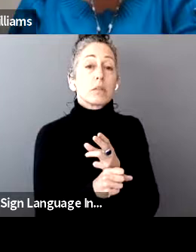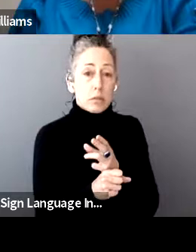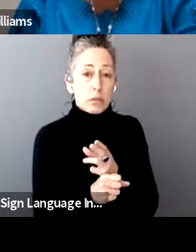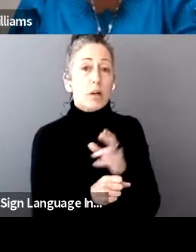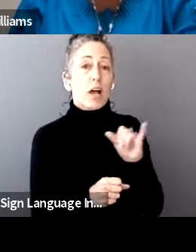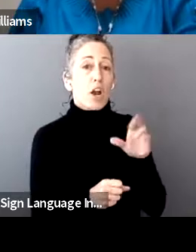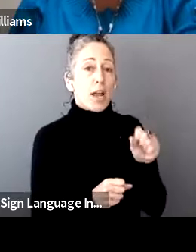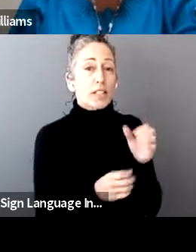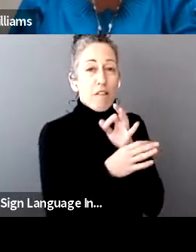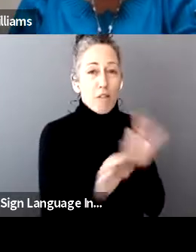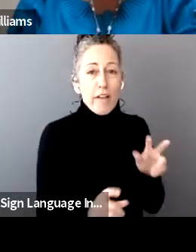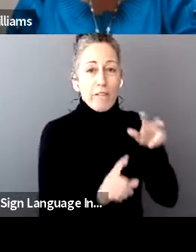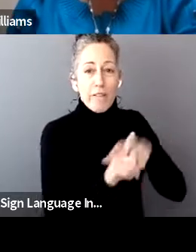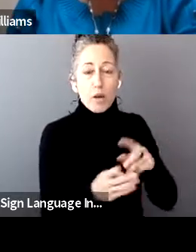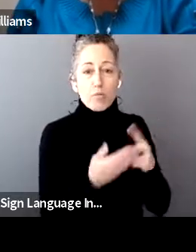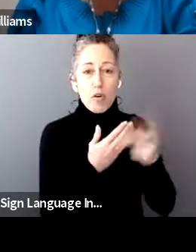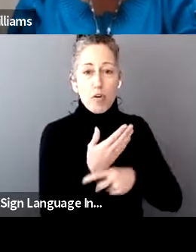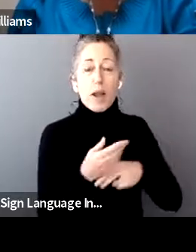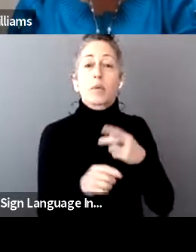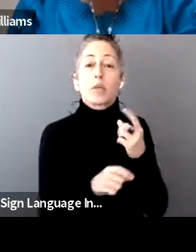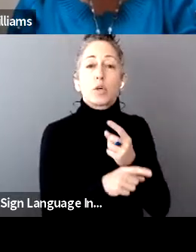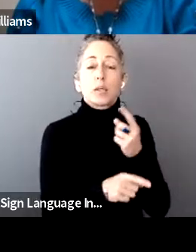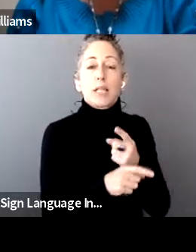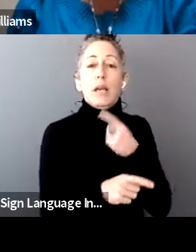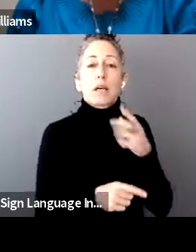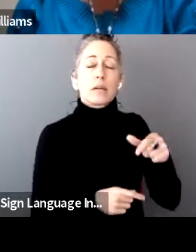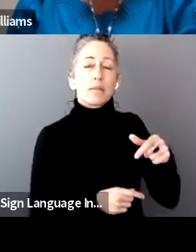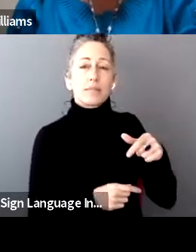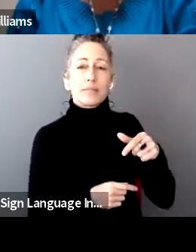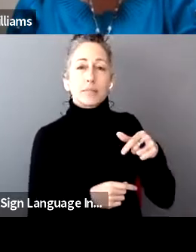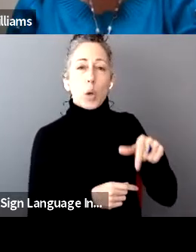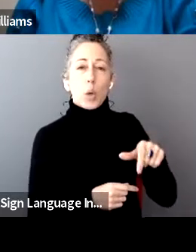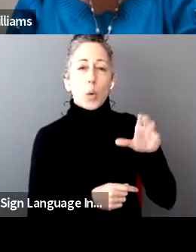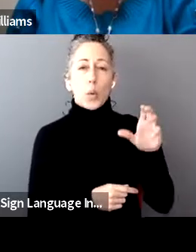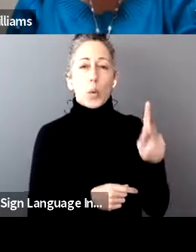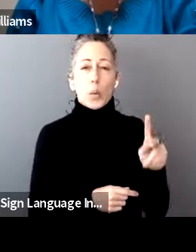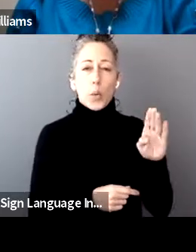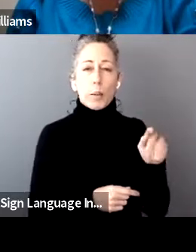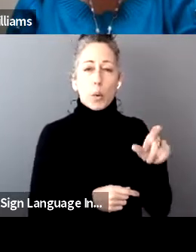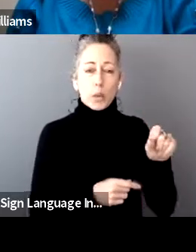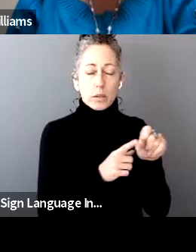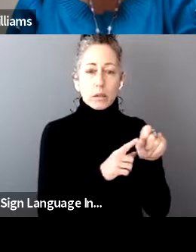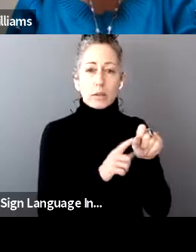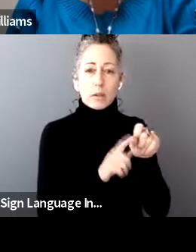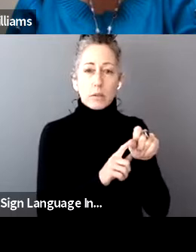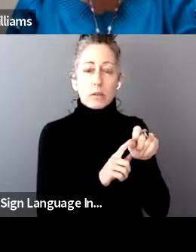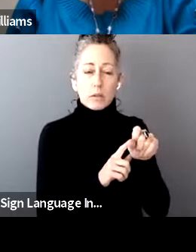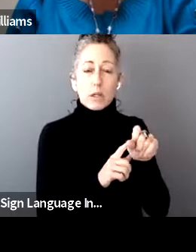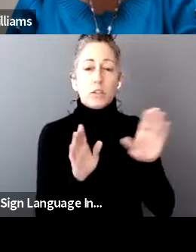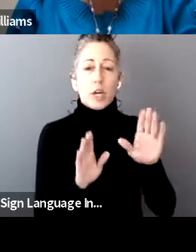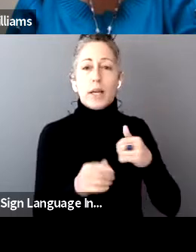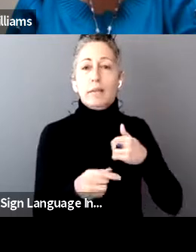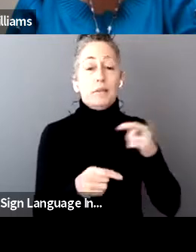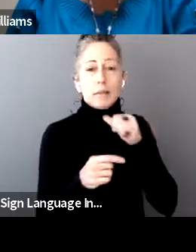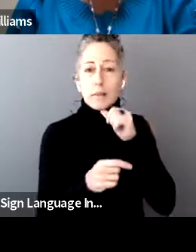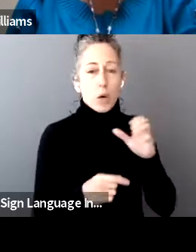Program. Using tax software or a VITA service can help individuals to identify all the deductions or credits that